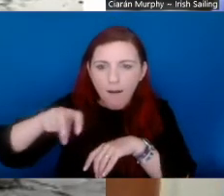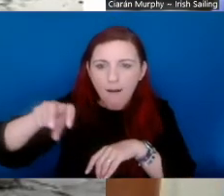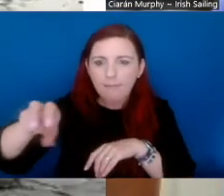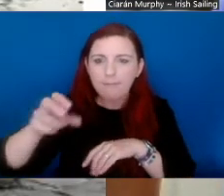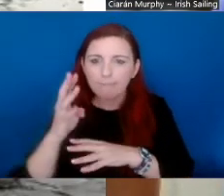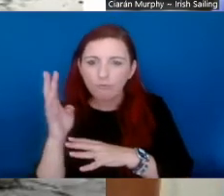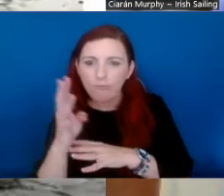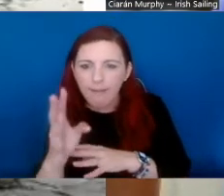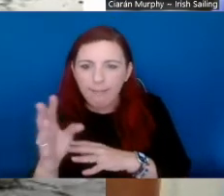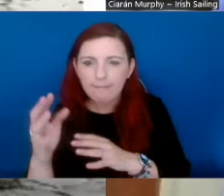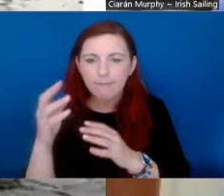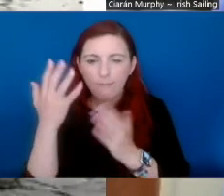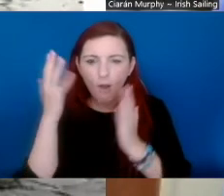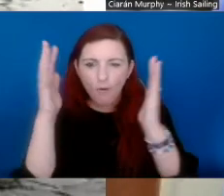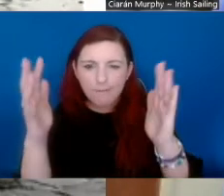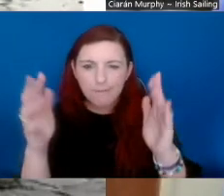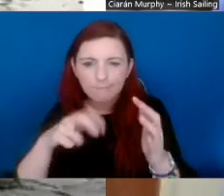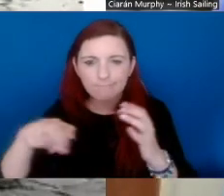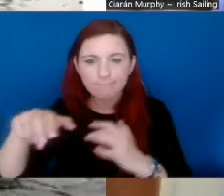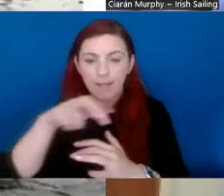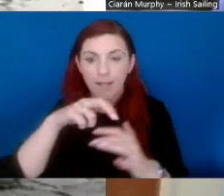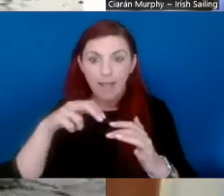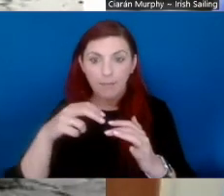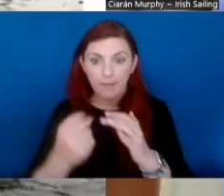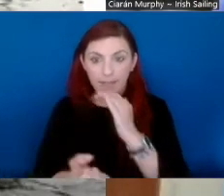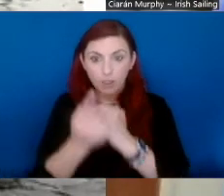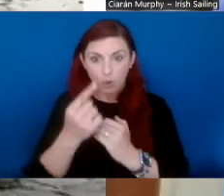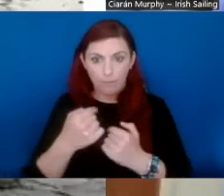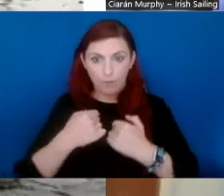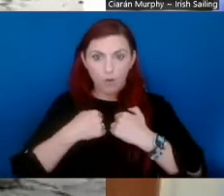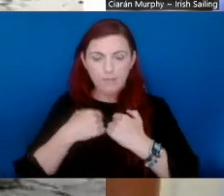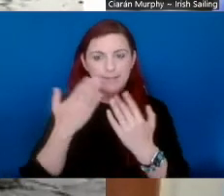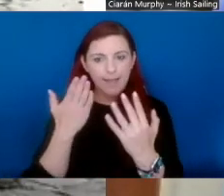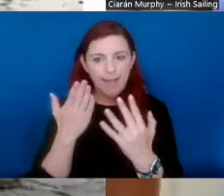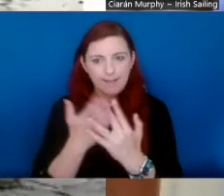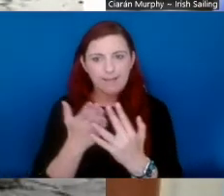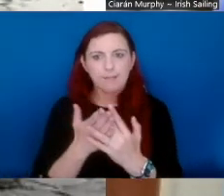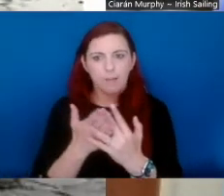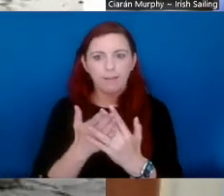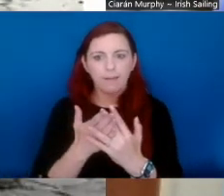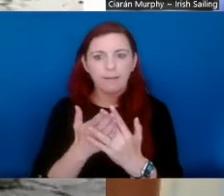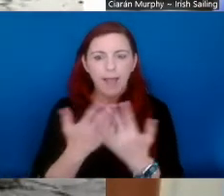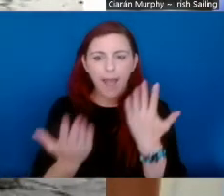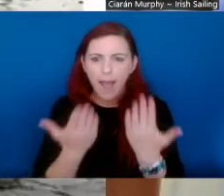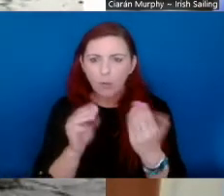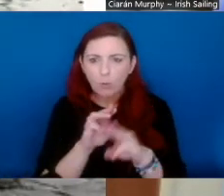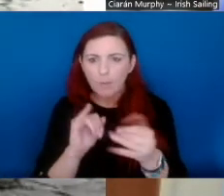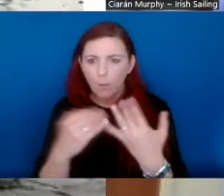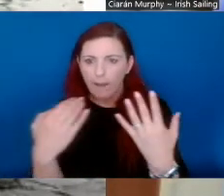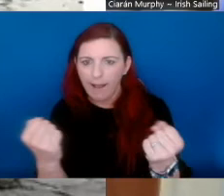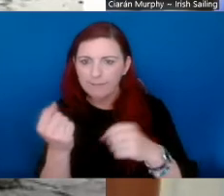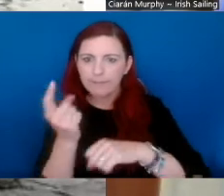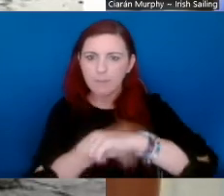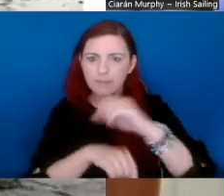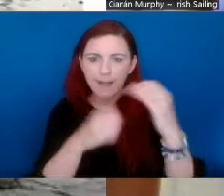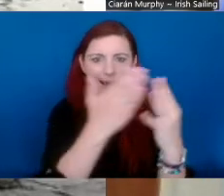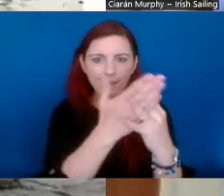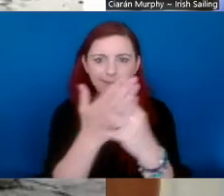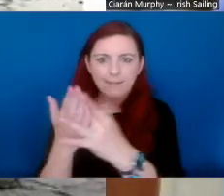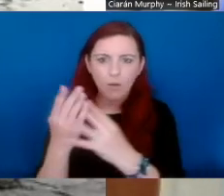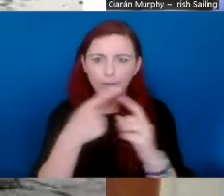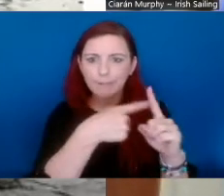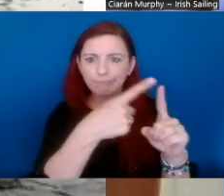the big issue for us is really around accessibility. So how can people with disabilities X access